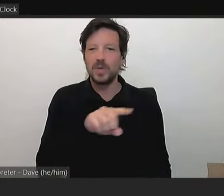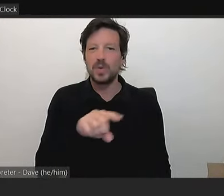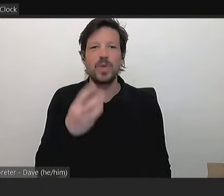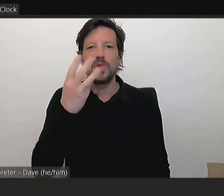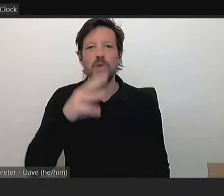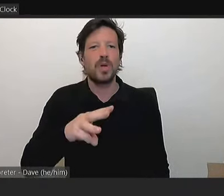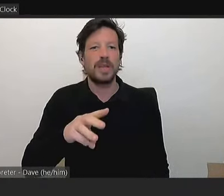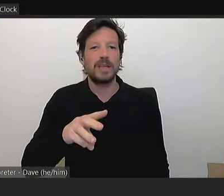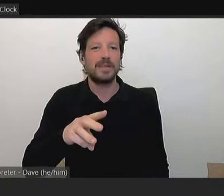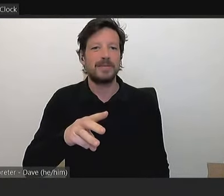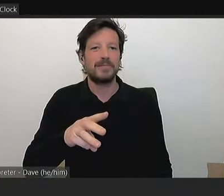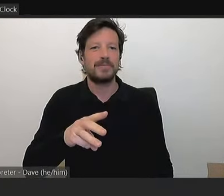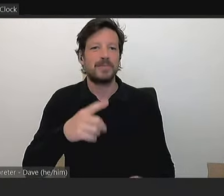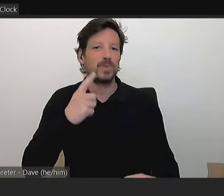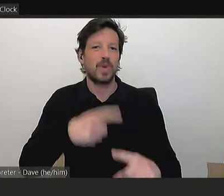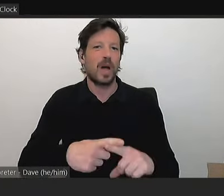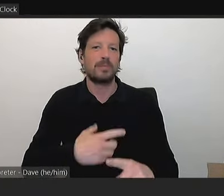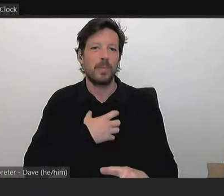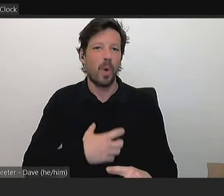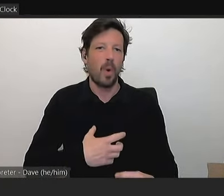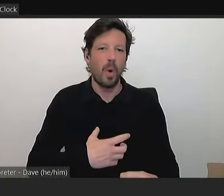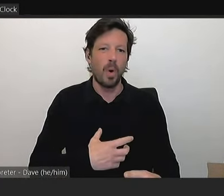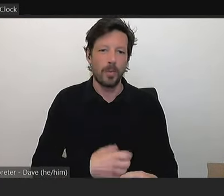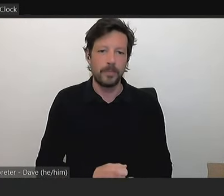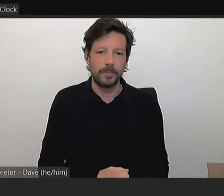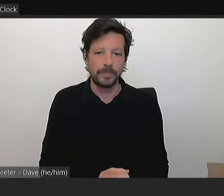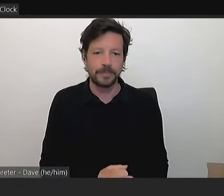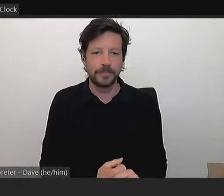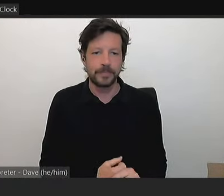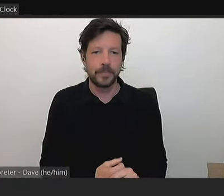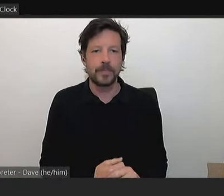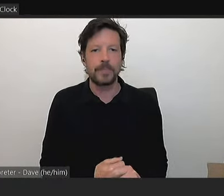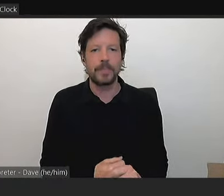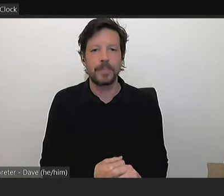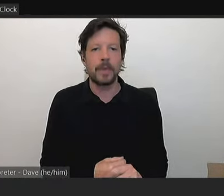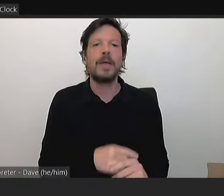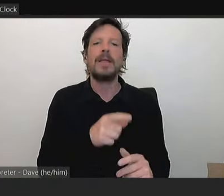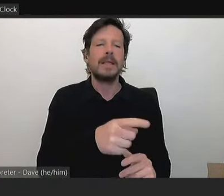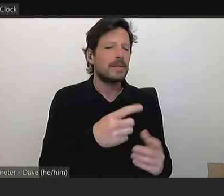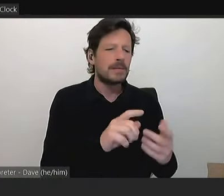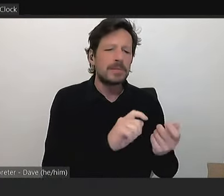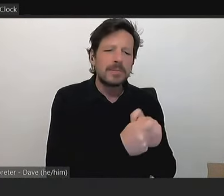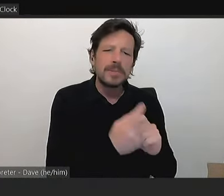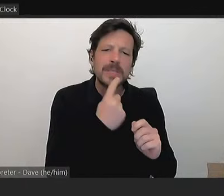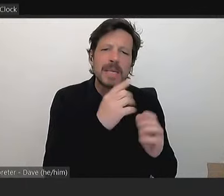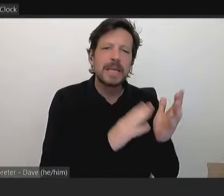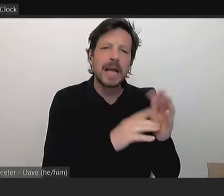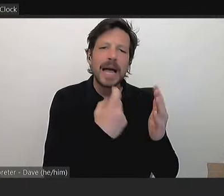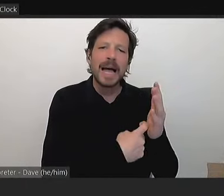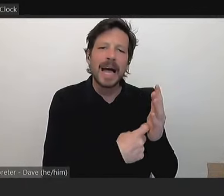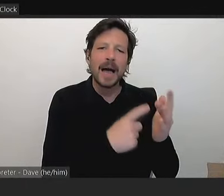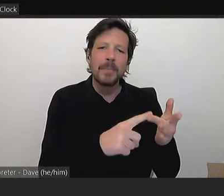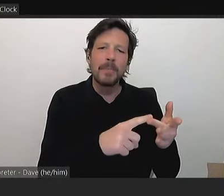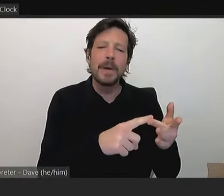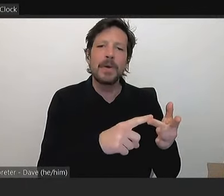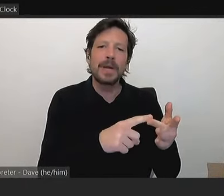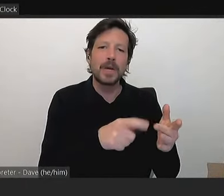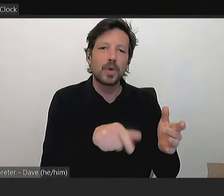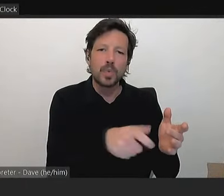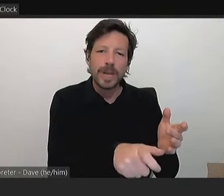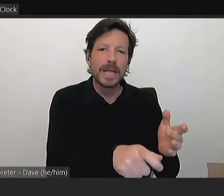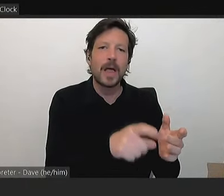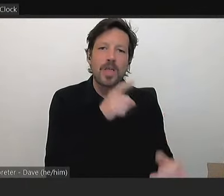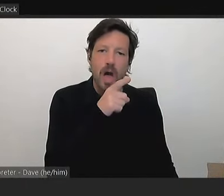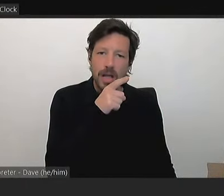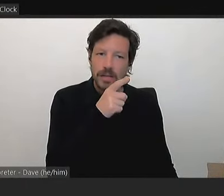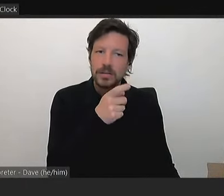we're putting in. The amendment does say Merry Creek lighting, and we know that that means that there